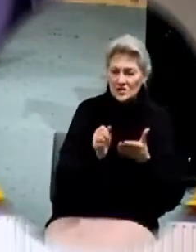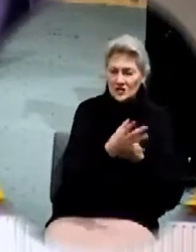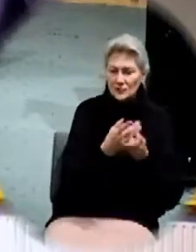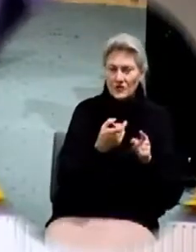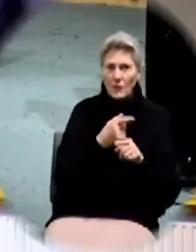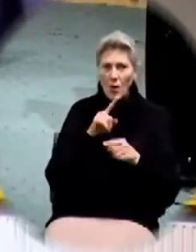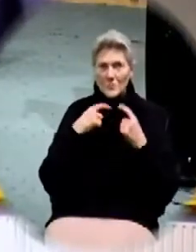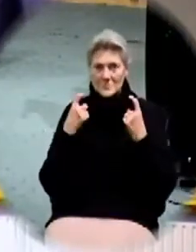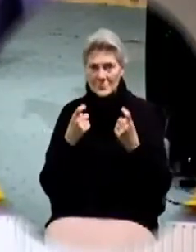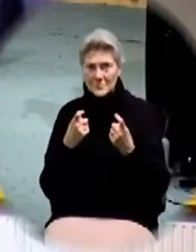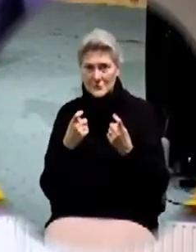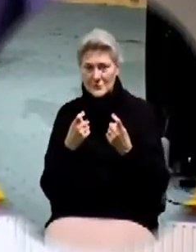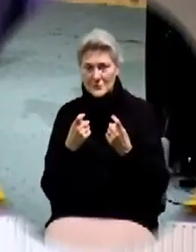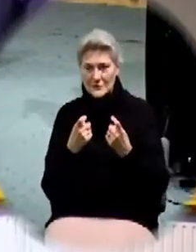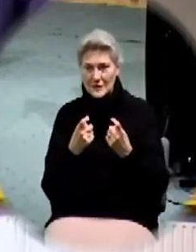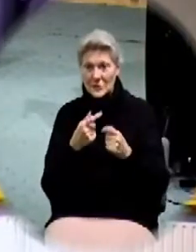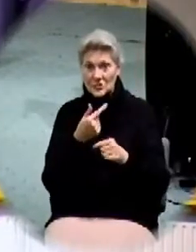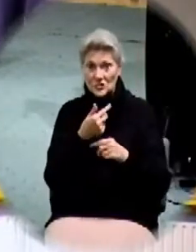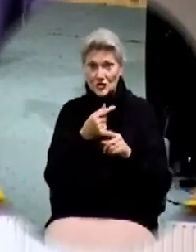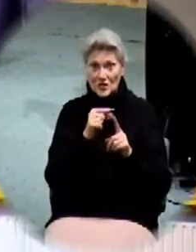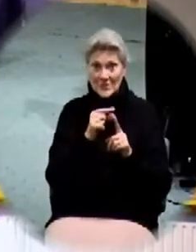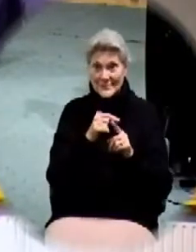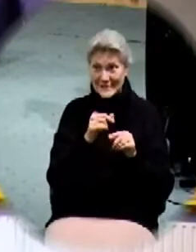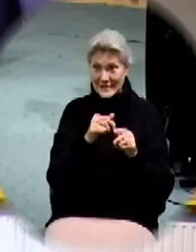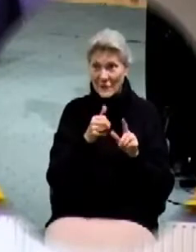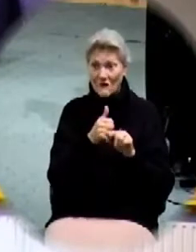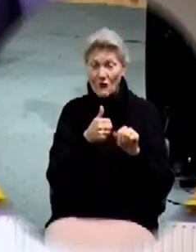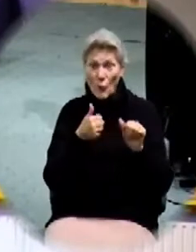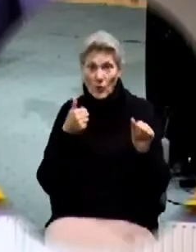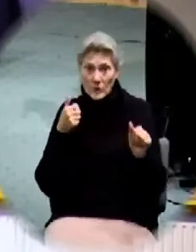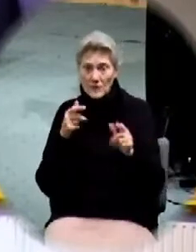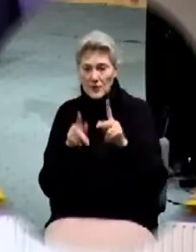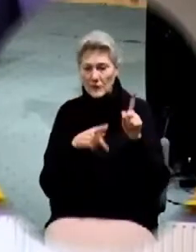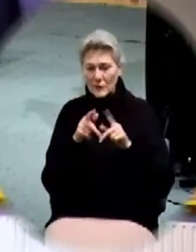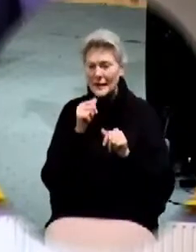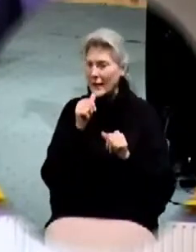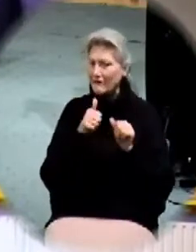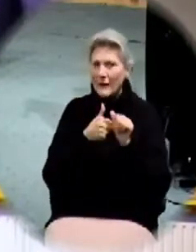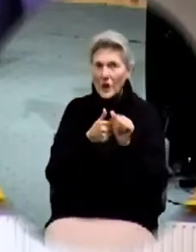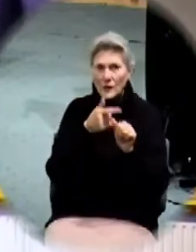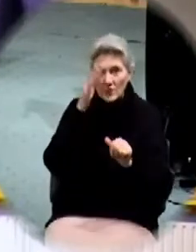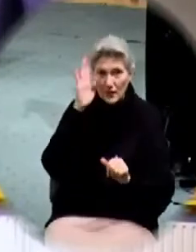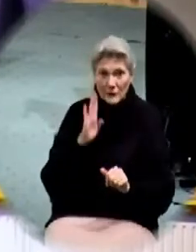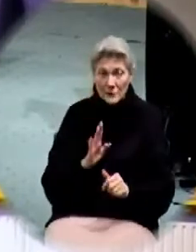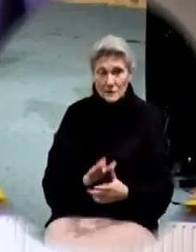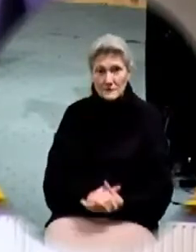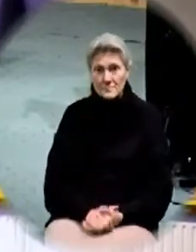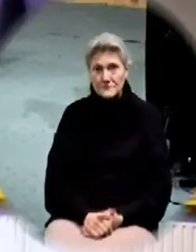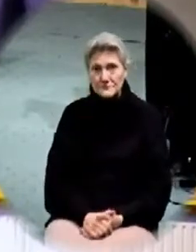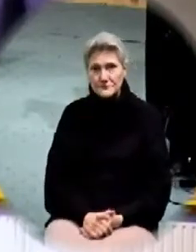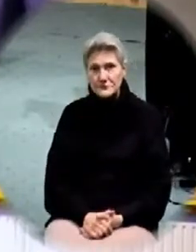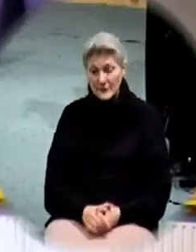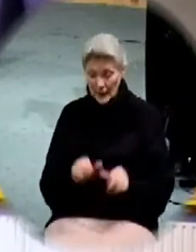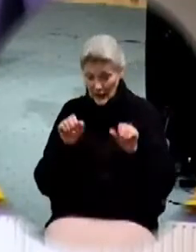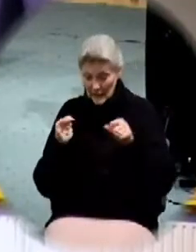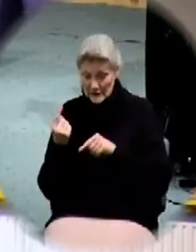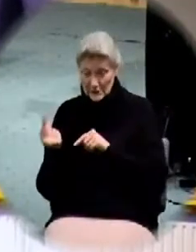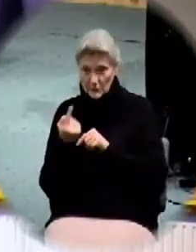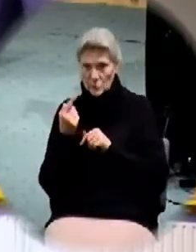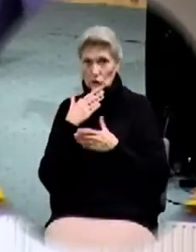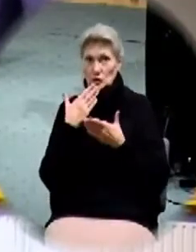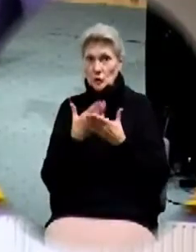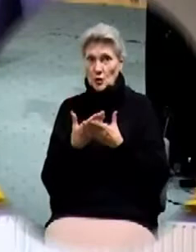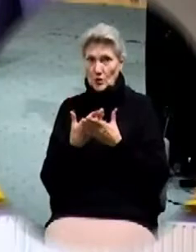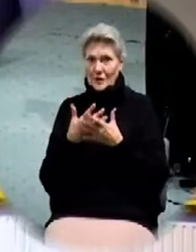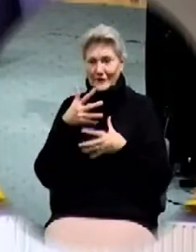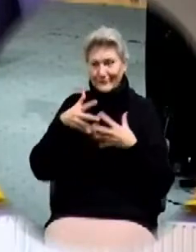stay away from people who are not followers of the Lord wow that's pretty straight can someone who is good